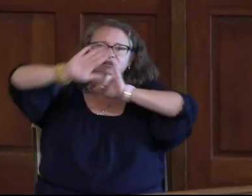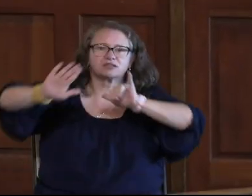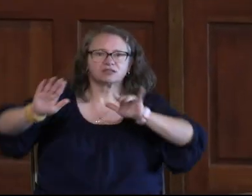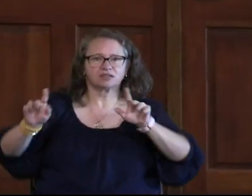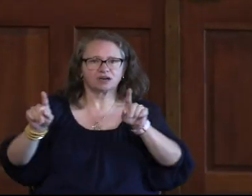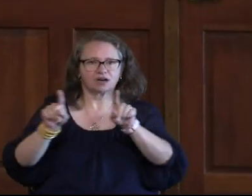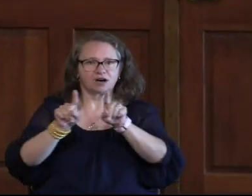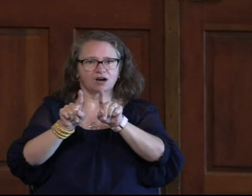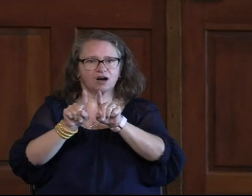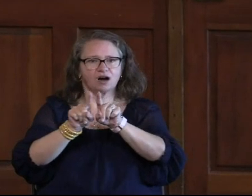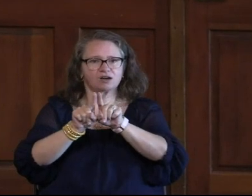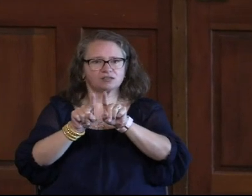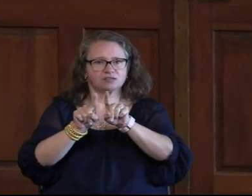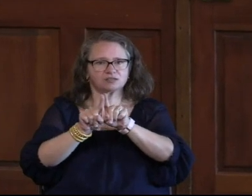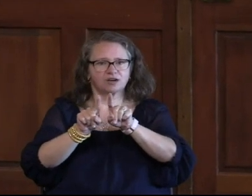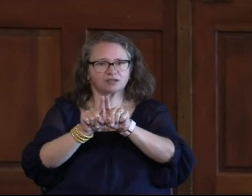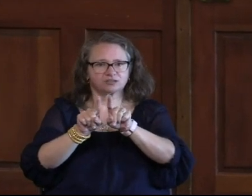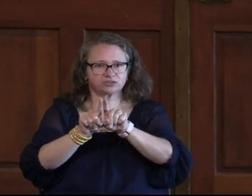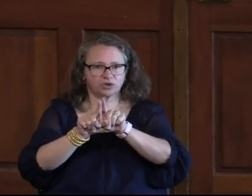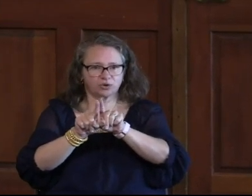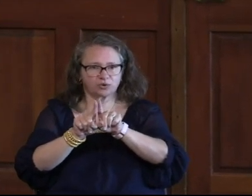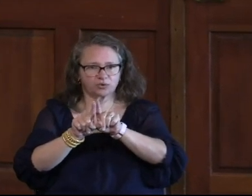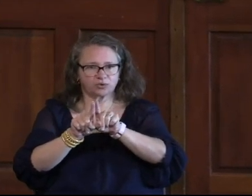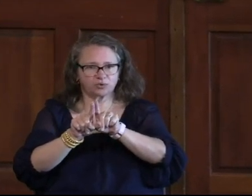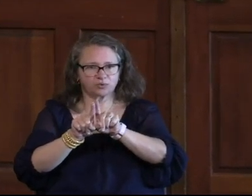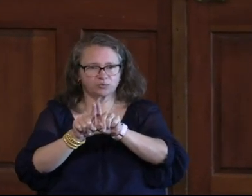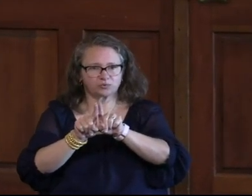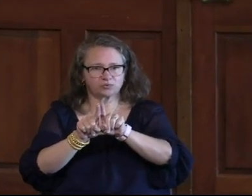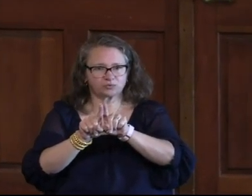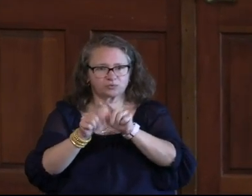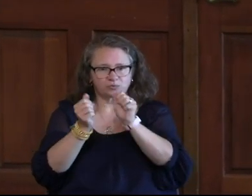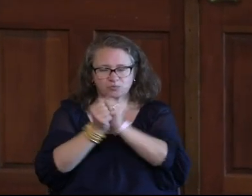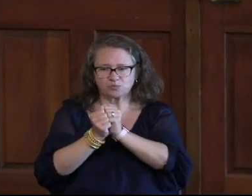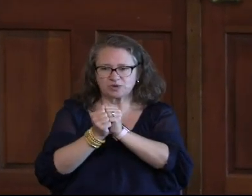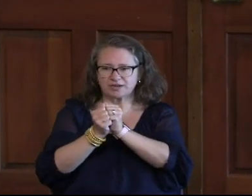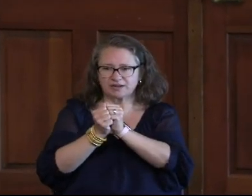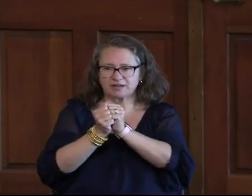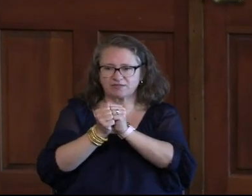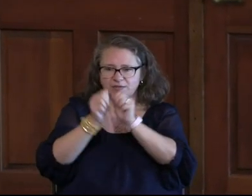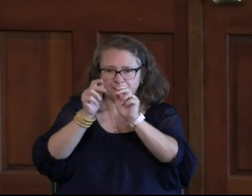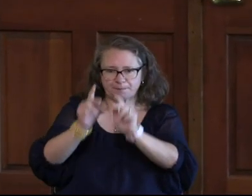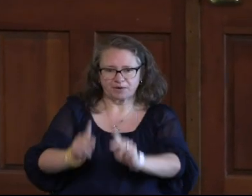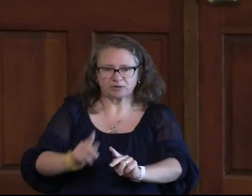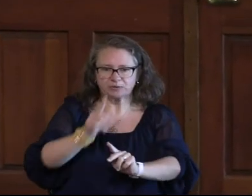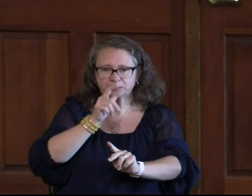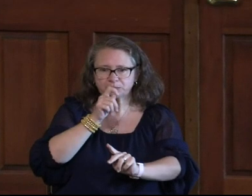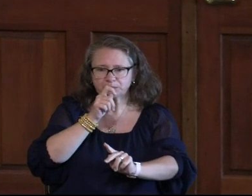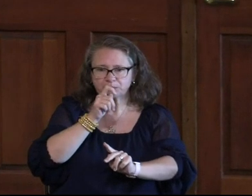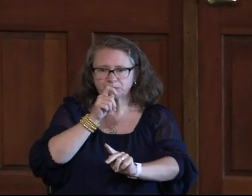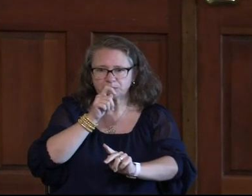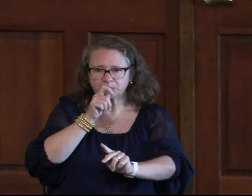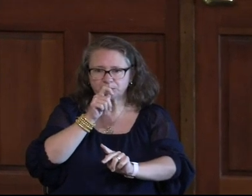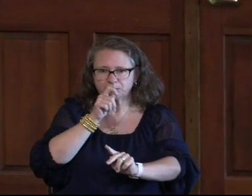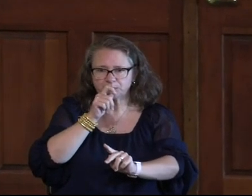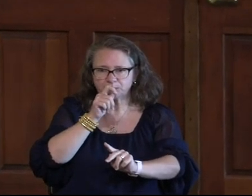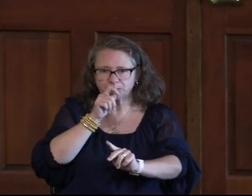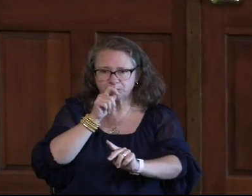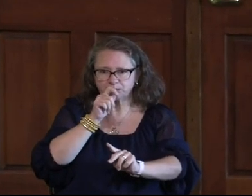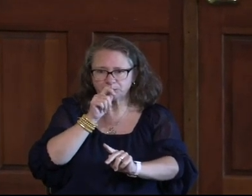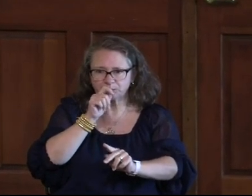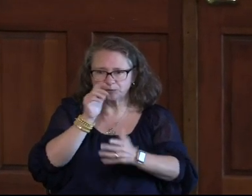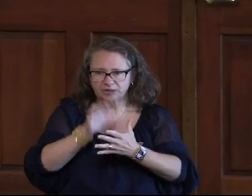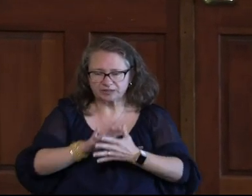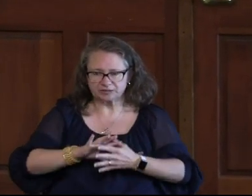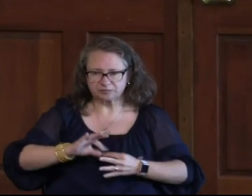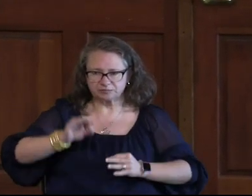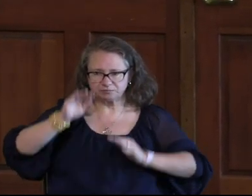also, you see what it says? And also, and also with Him who is of a contrite and lowly